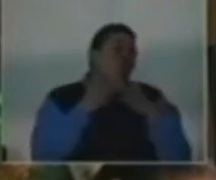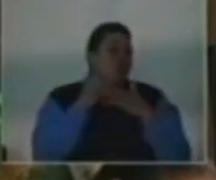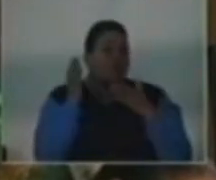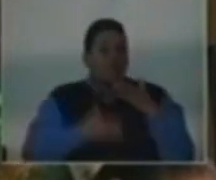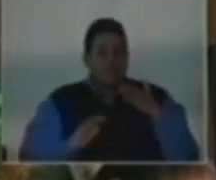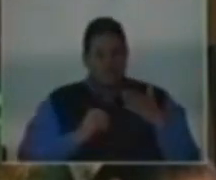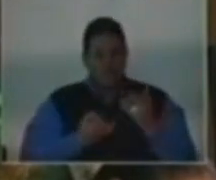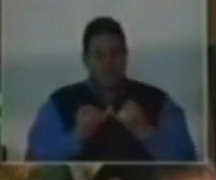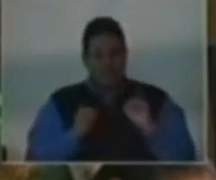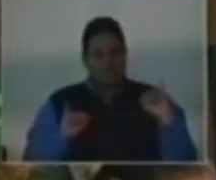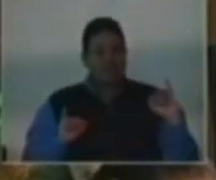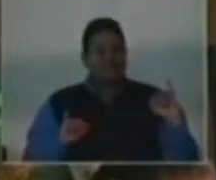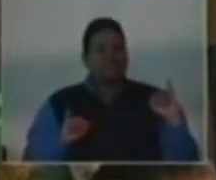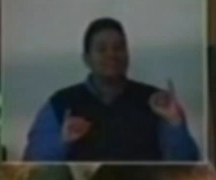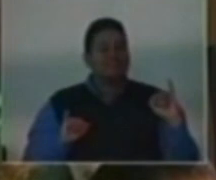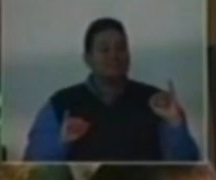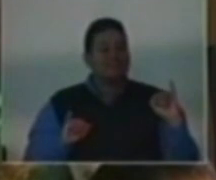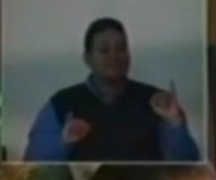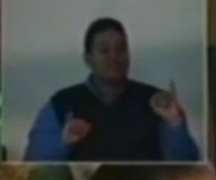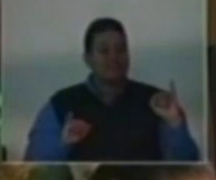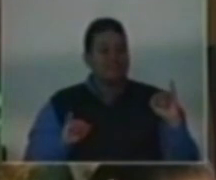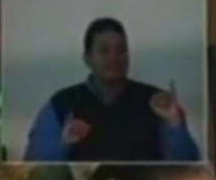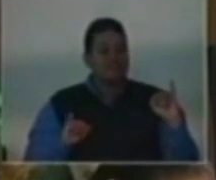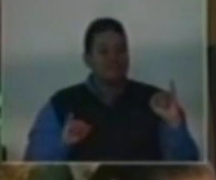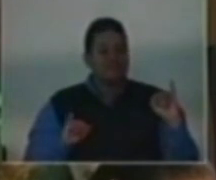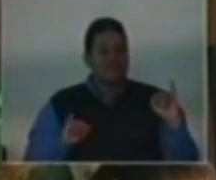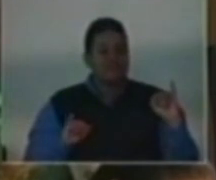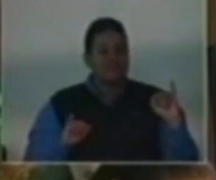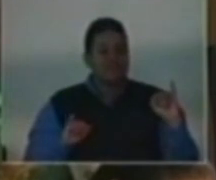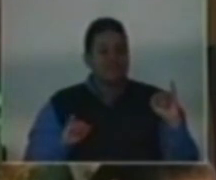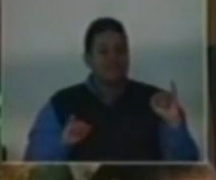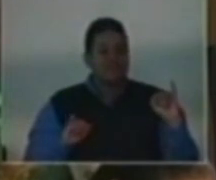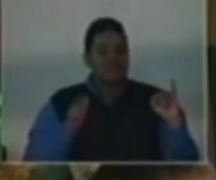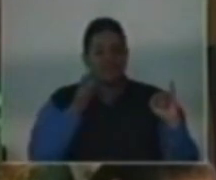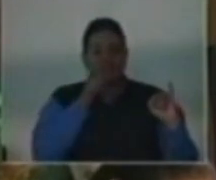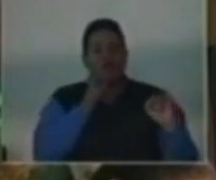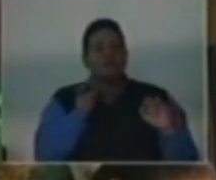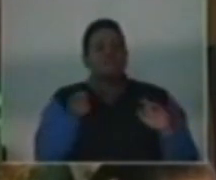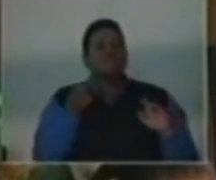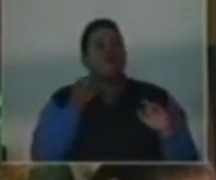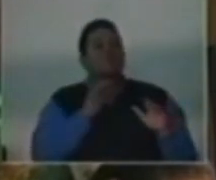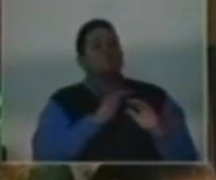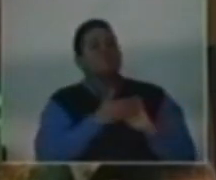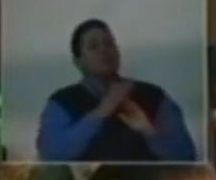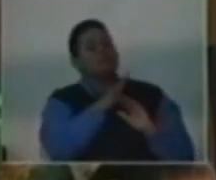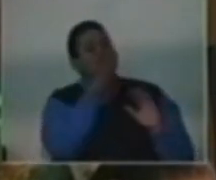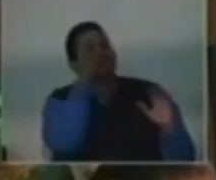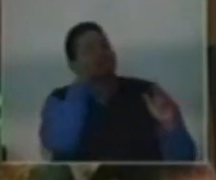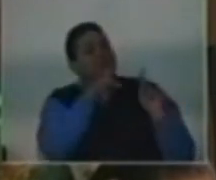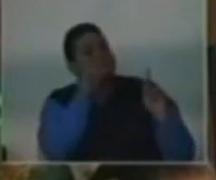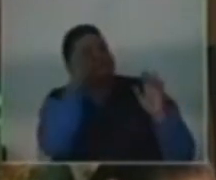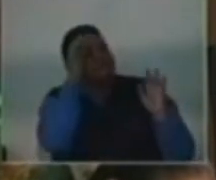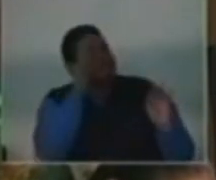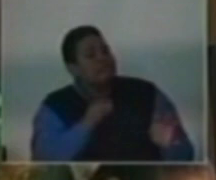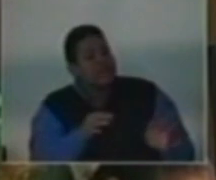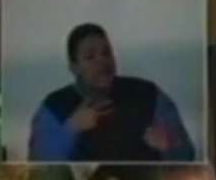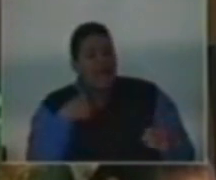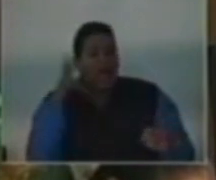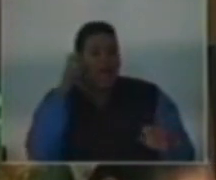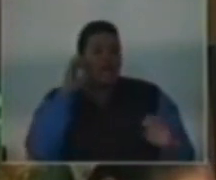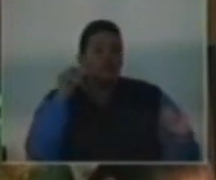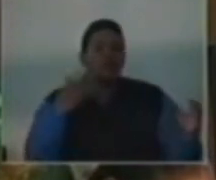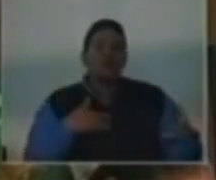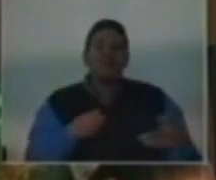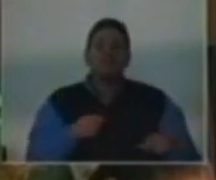that it doesn't really come from the Jamaican people. Because I don't hear anybody on the street